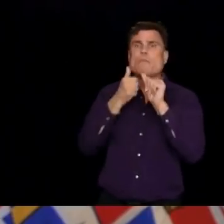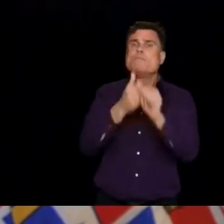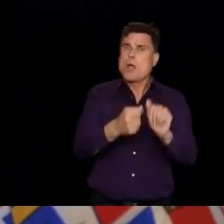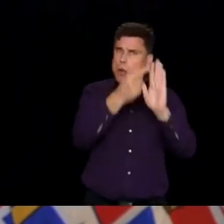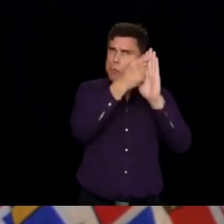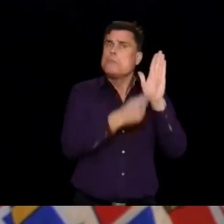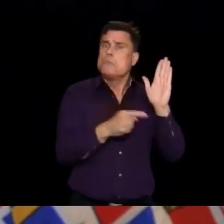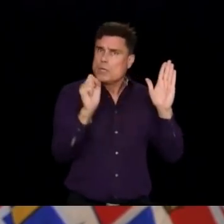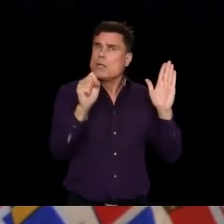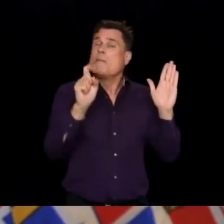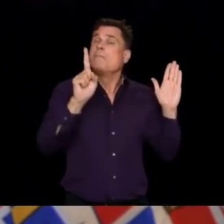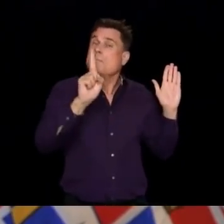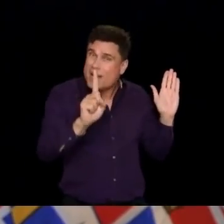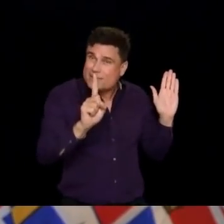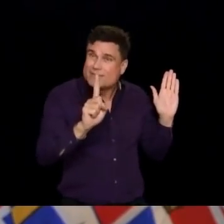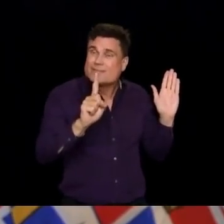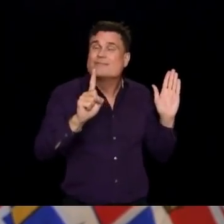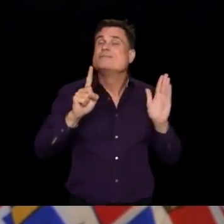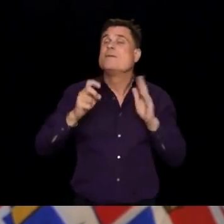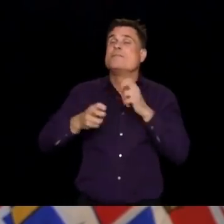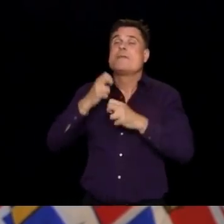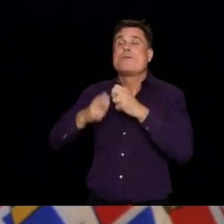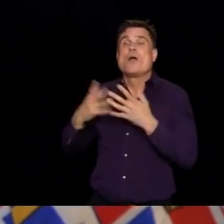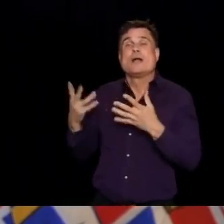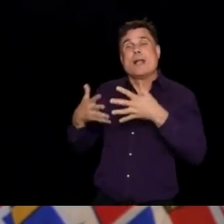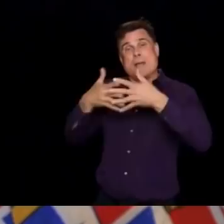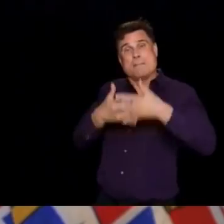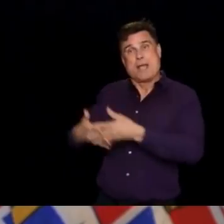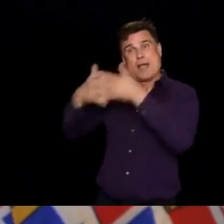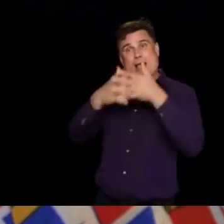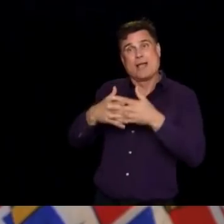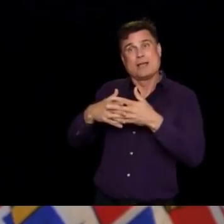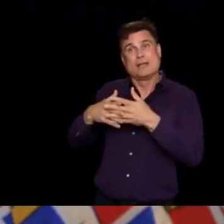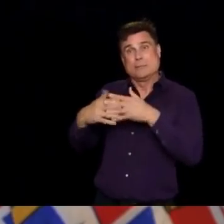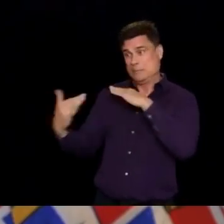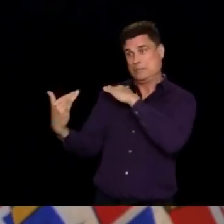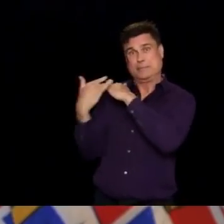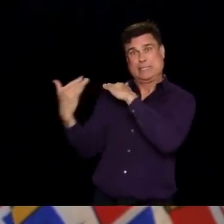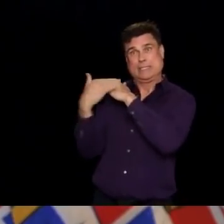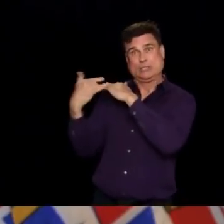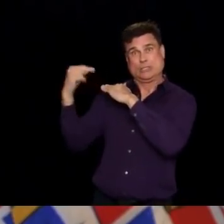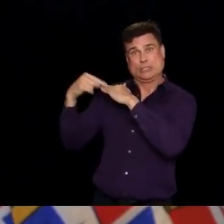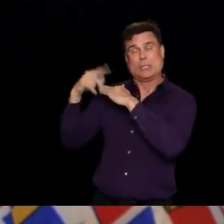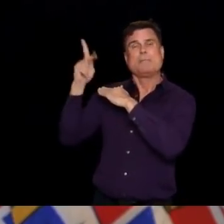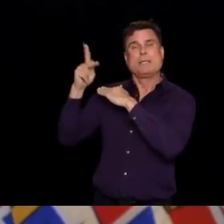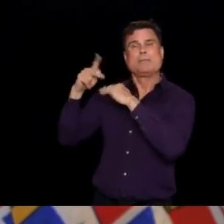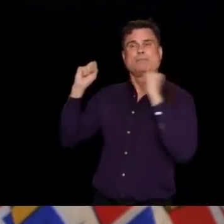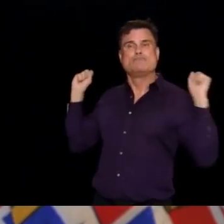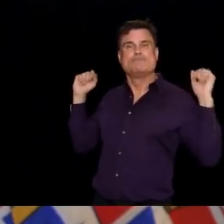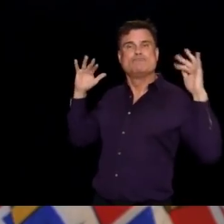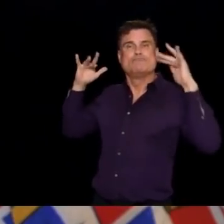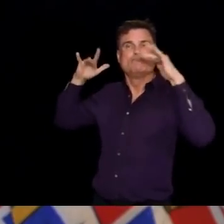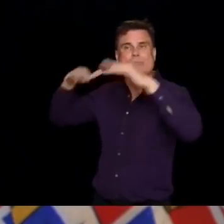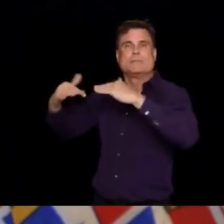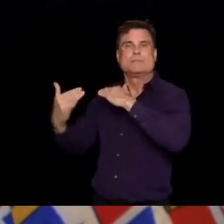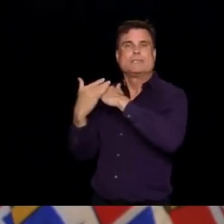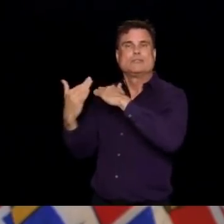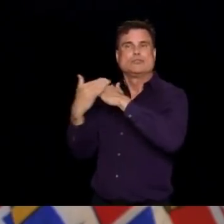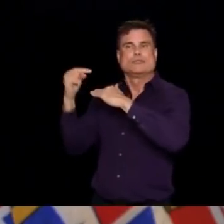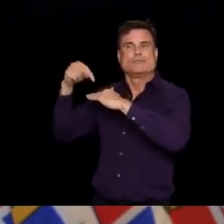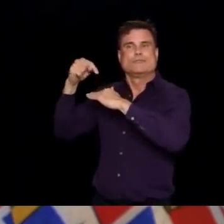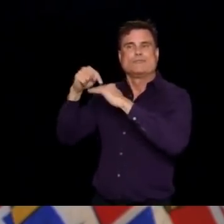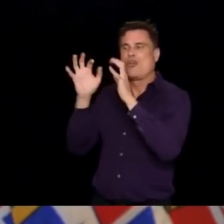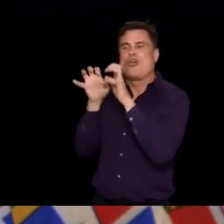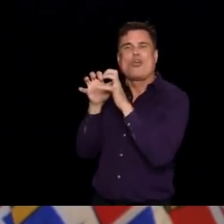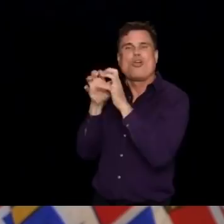to parties and events on the beaches, for example, where they have had transmission between people who are spending